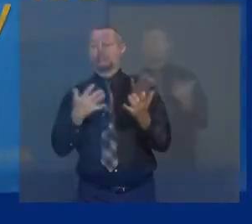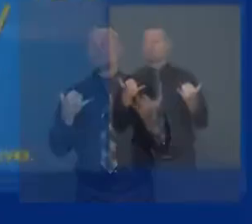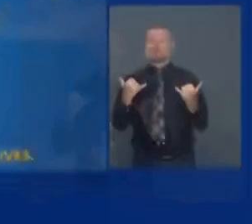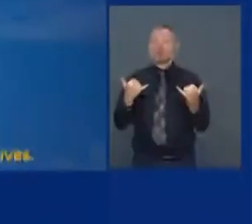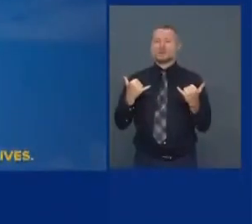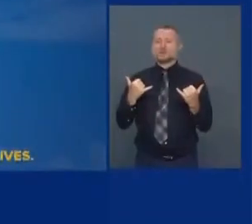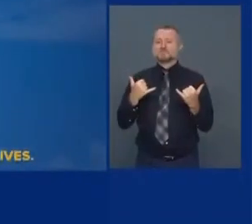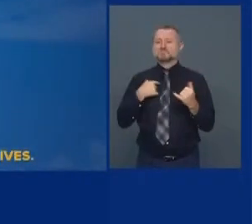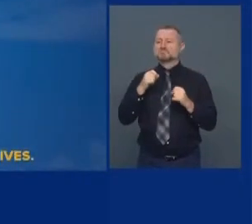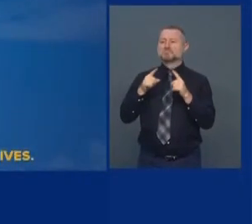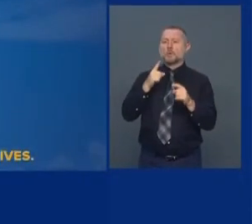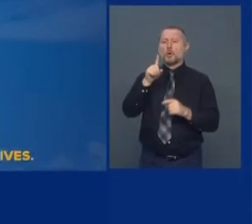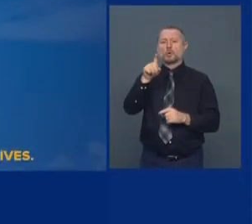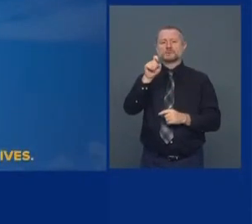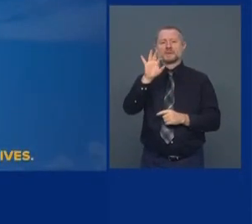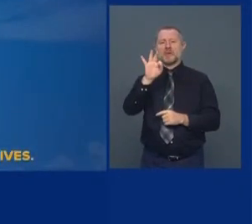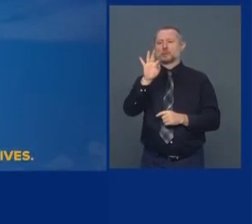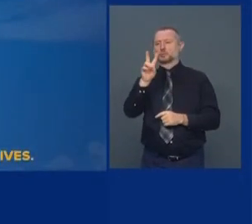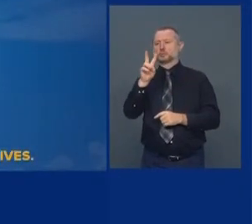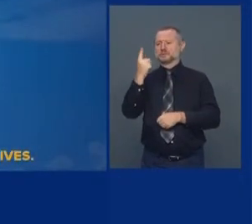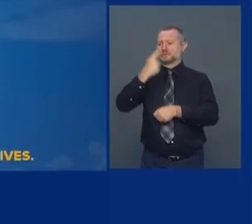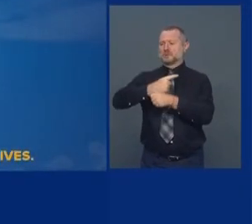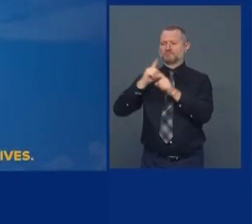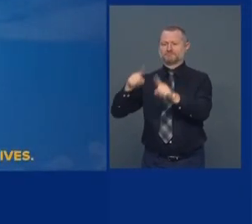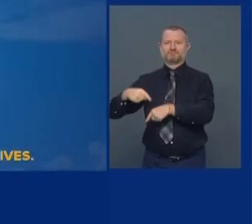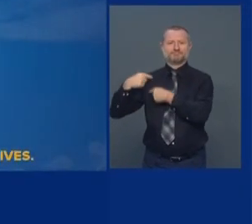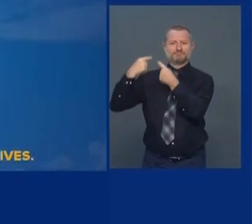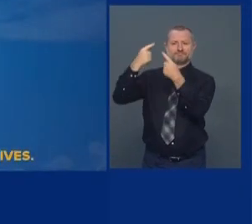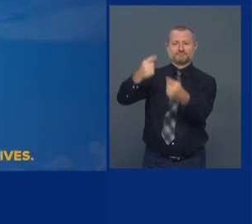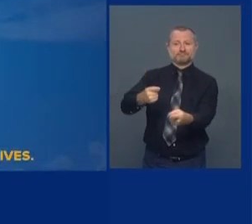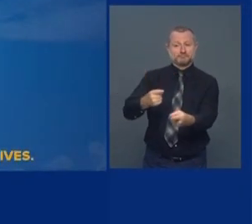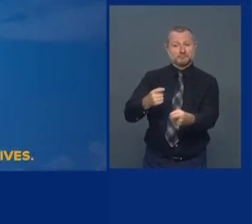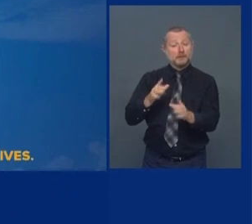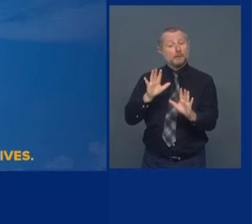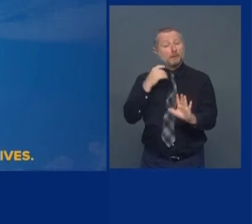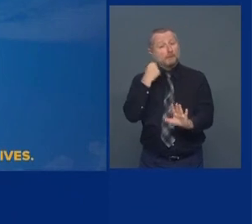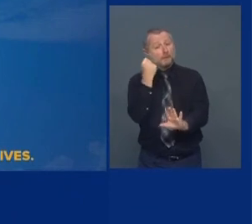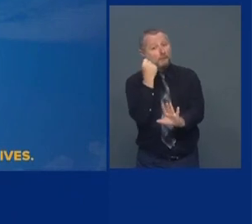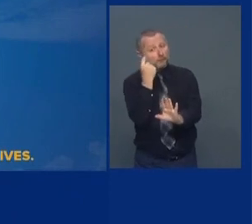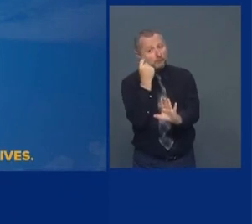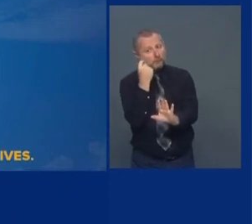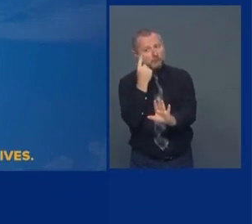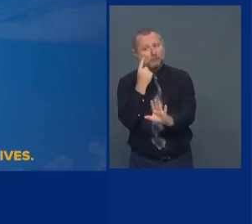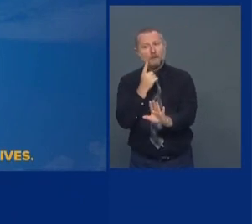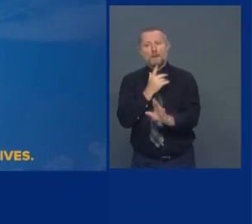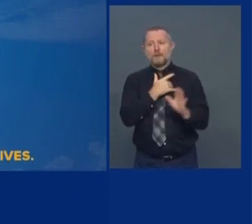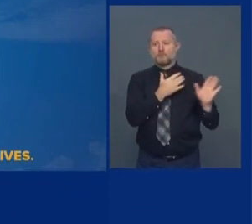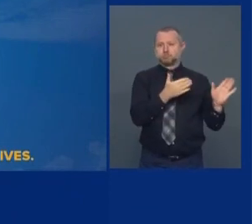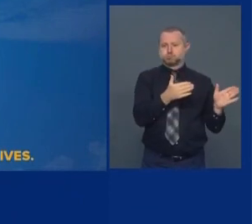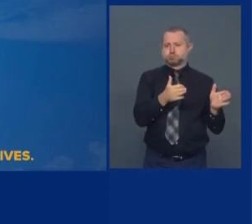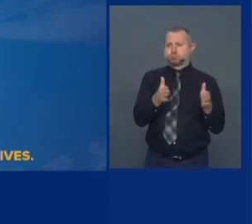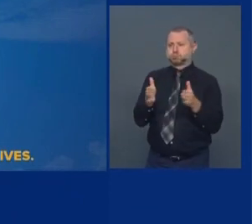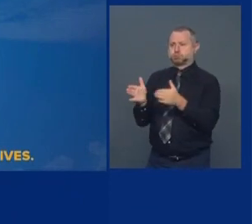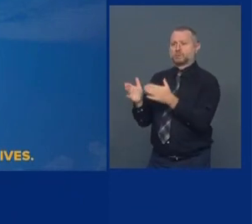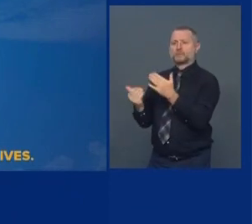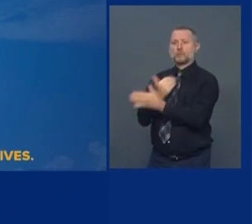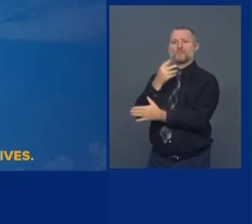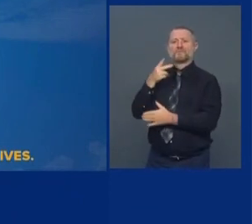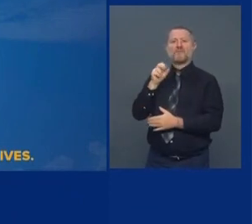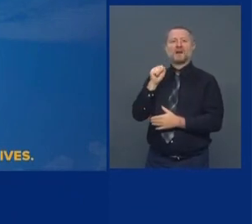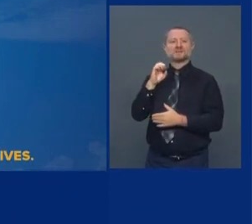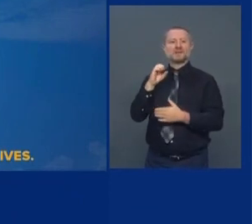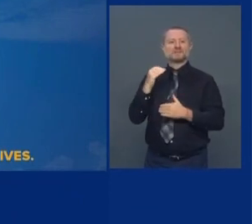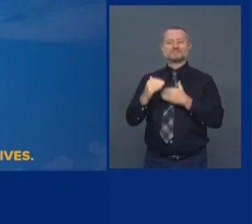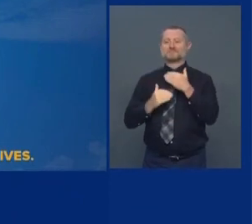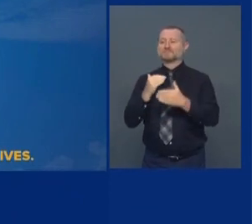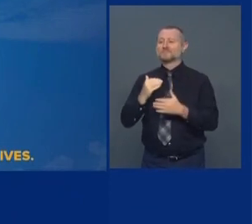192. But we're entering a different phase, right? This is now a post-Labor